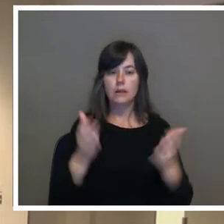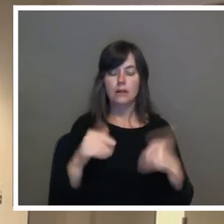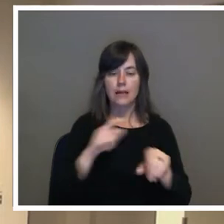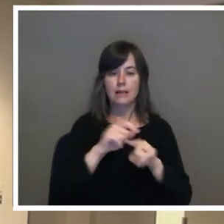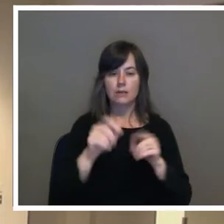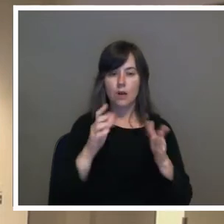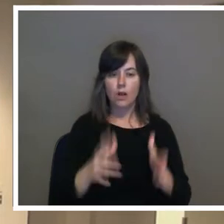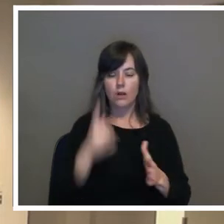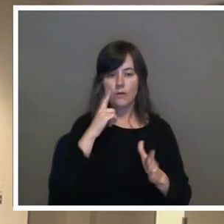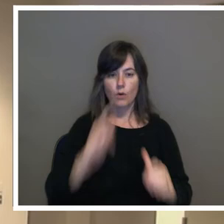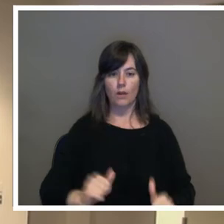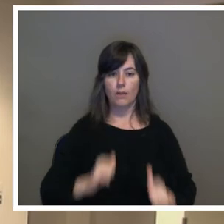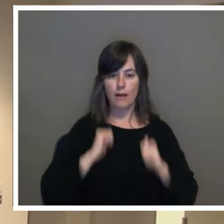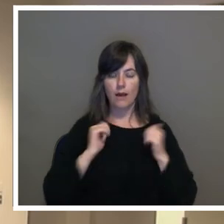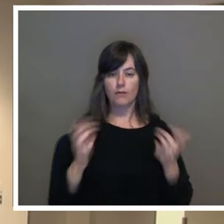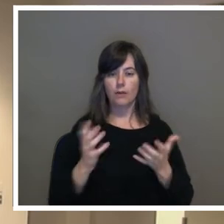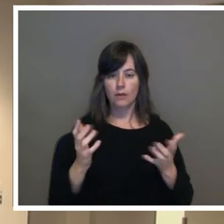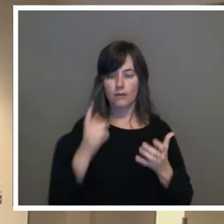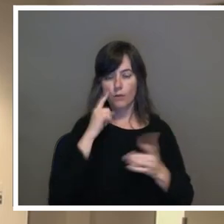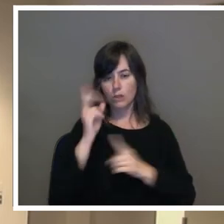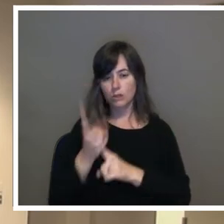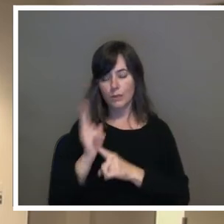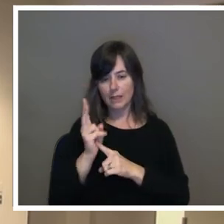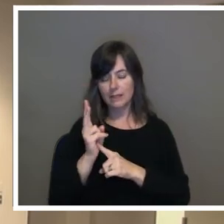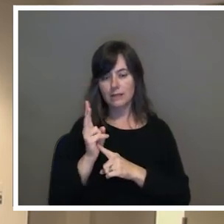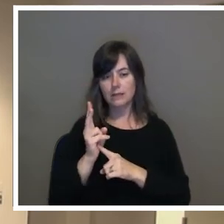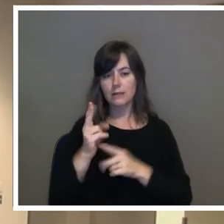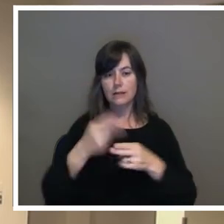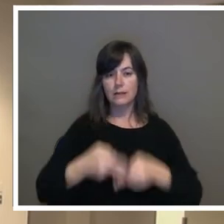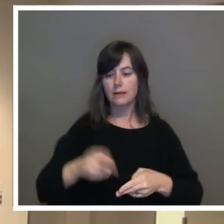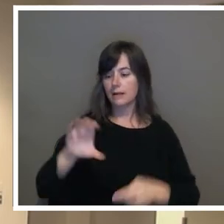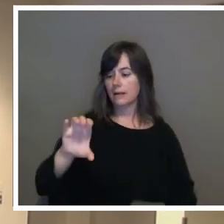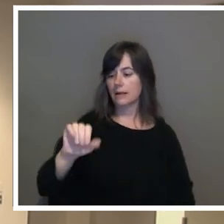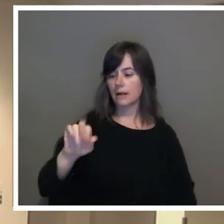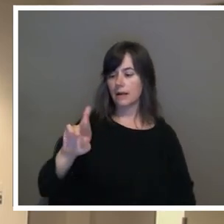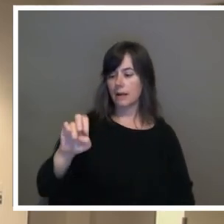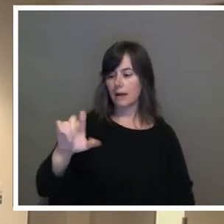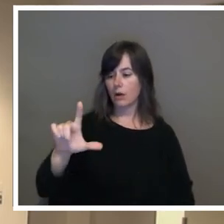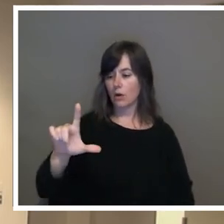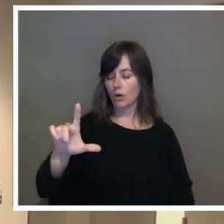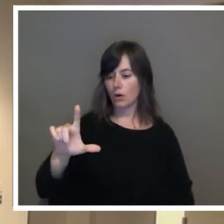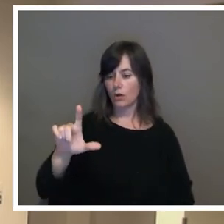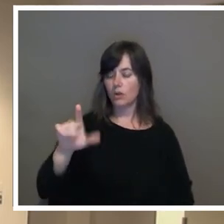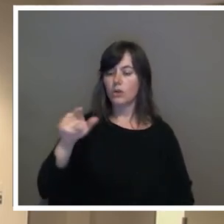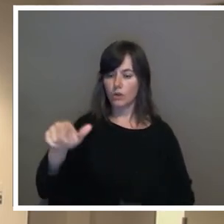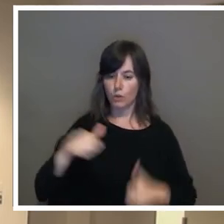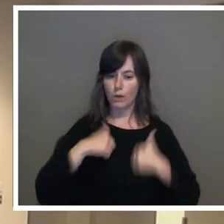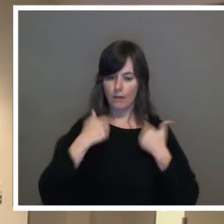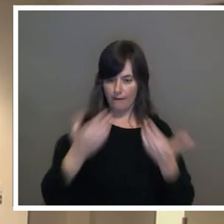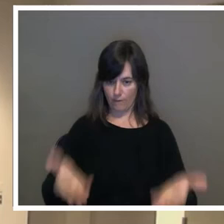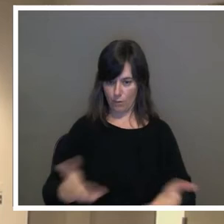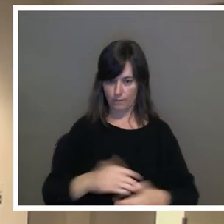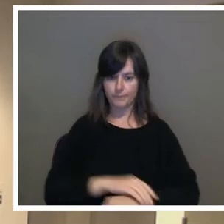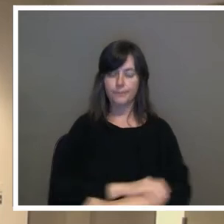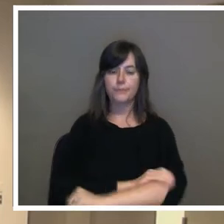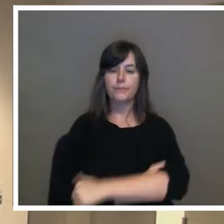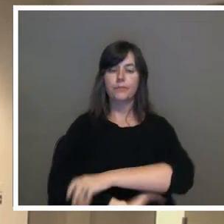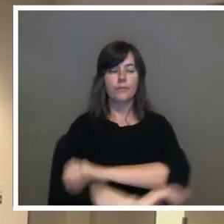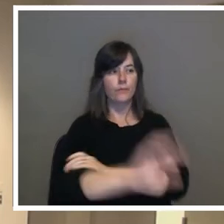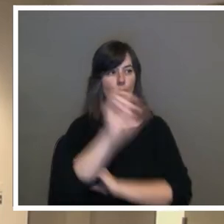live for two minutes is Carol. Carol, you are now live on the call. Okay.